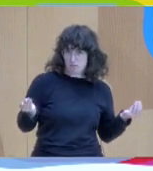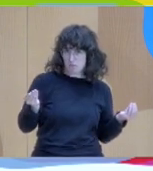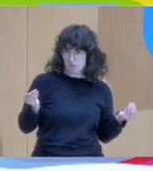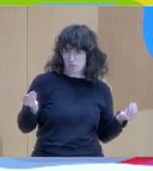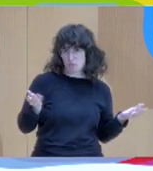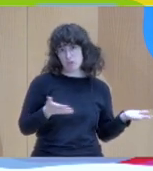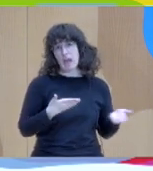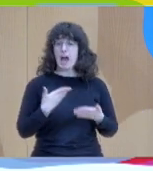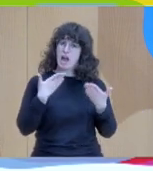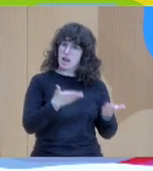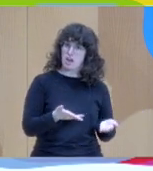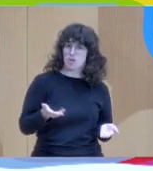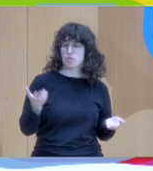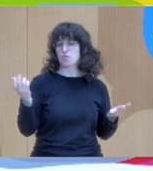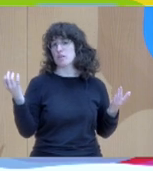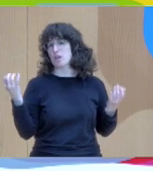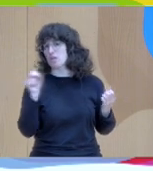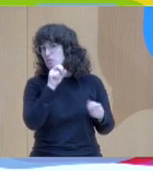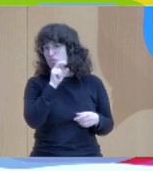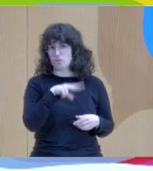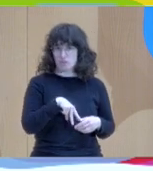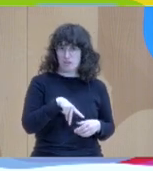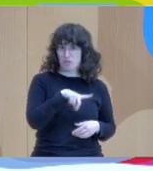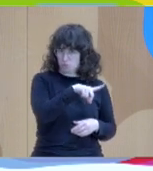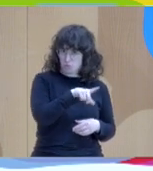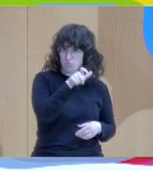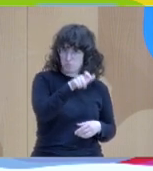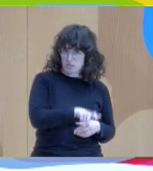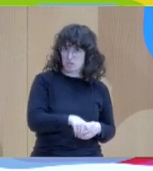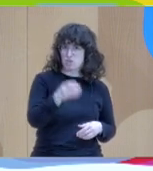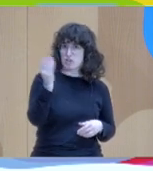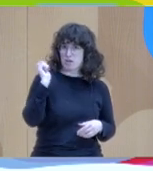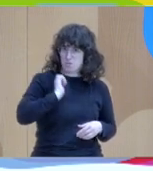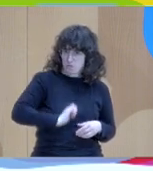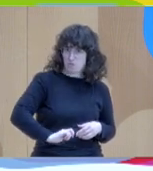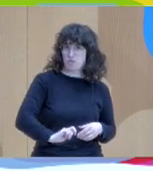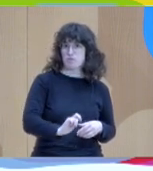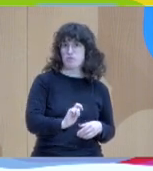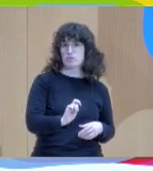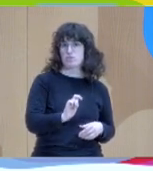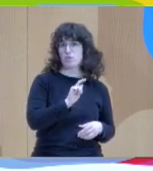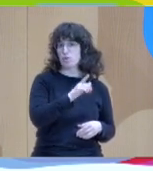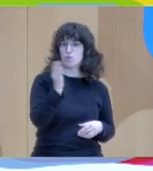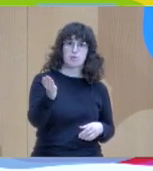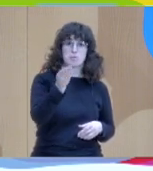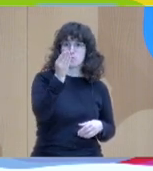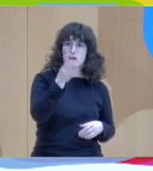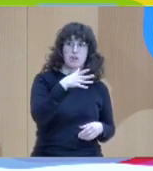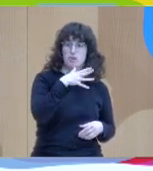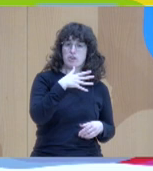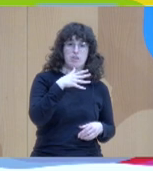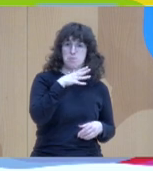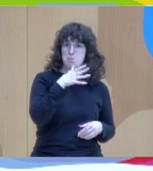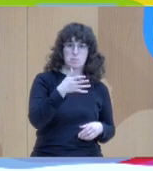and what were you worried about and what made you less worried these two questions are professional and then finally